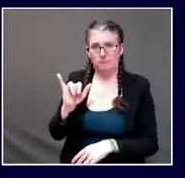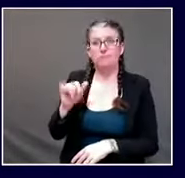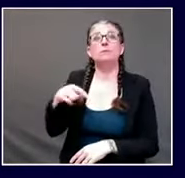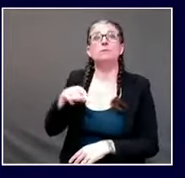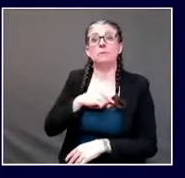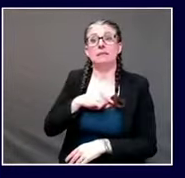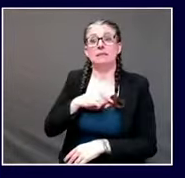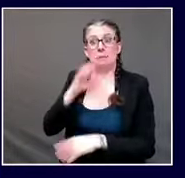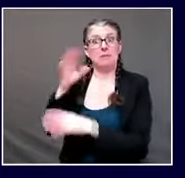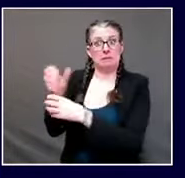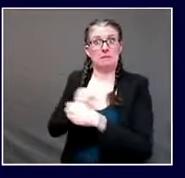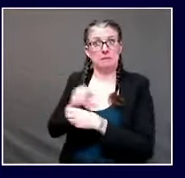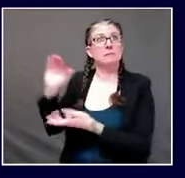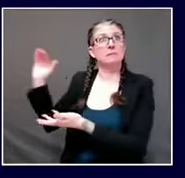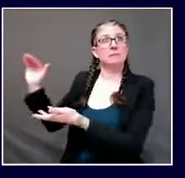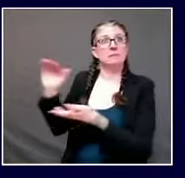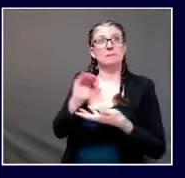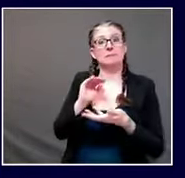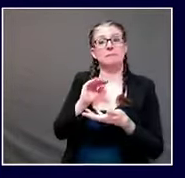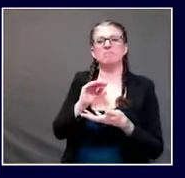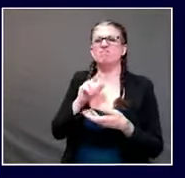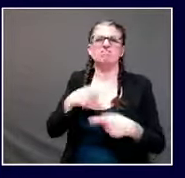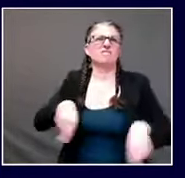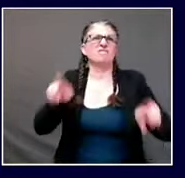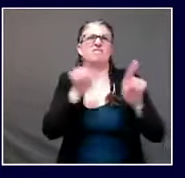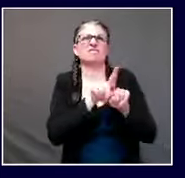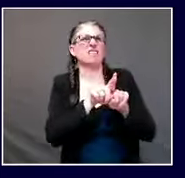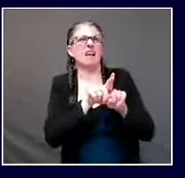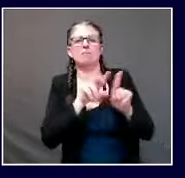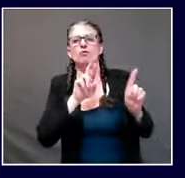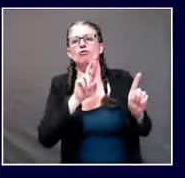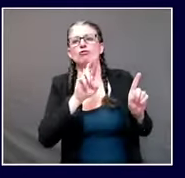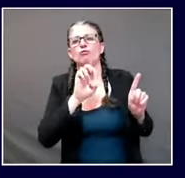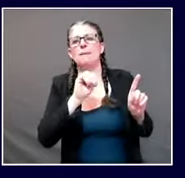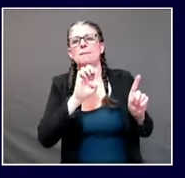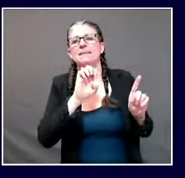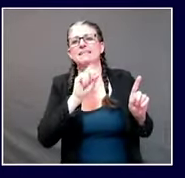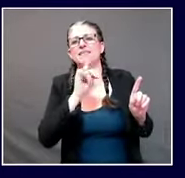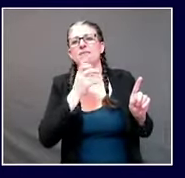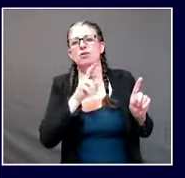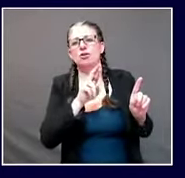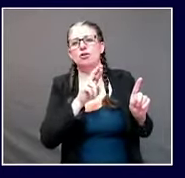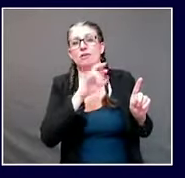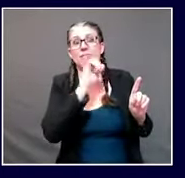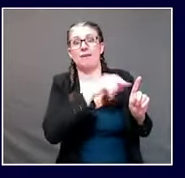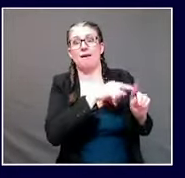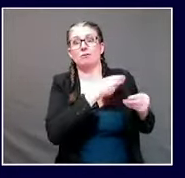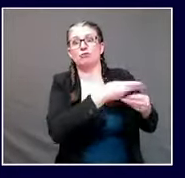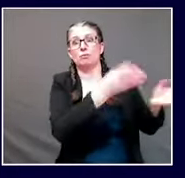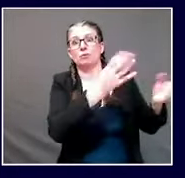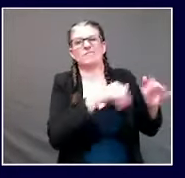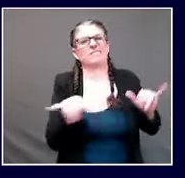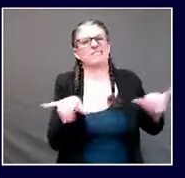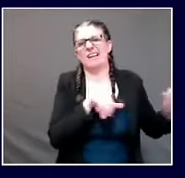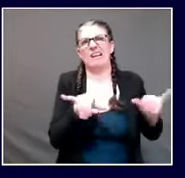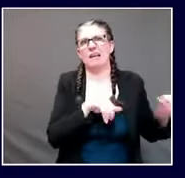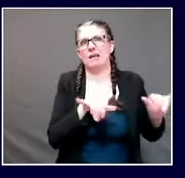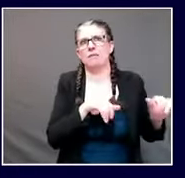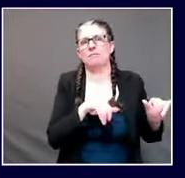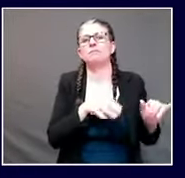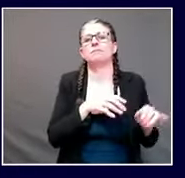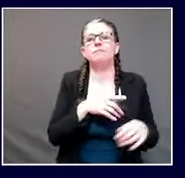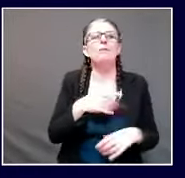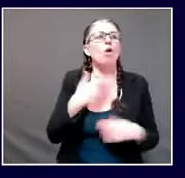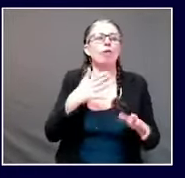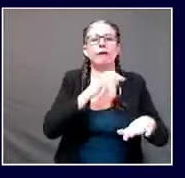remdesivir starting earlier this year which is to work with hospitals to determine where the drug should be positioned initially